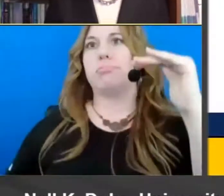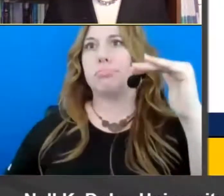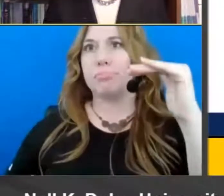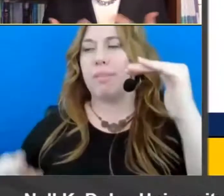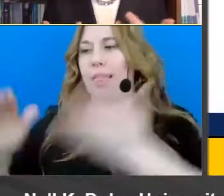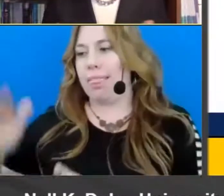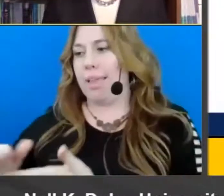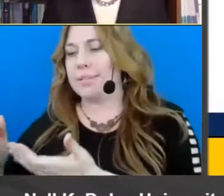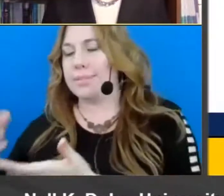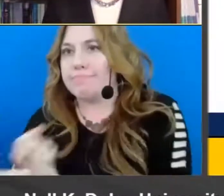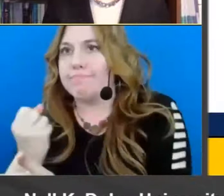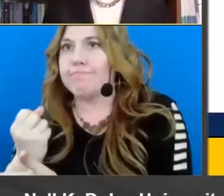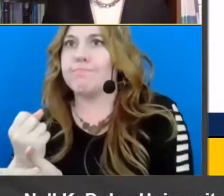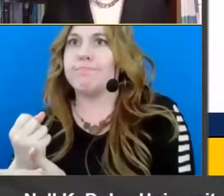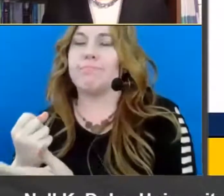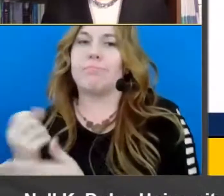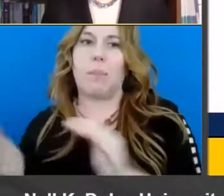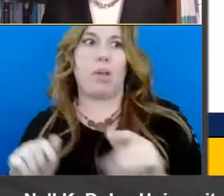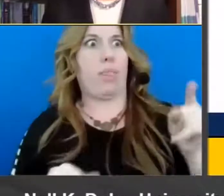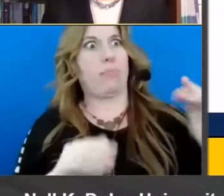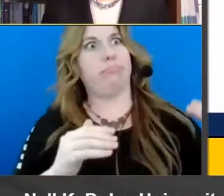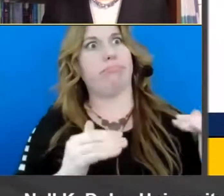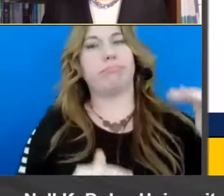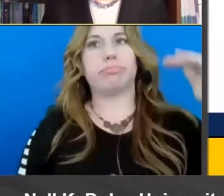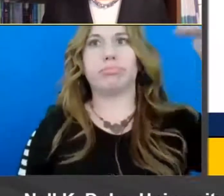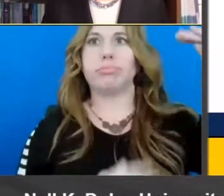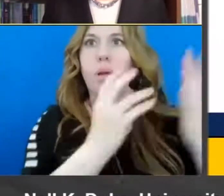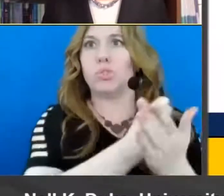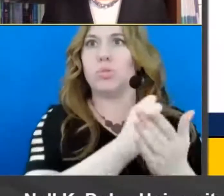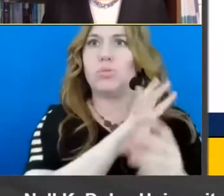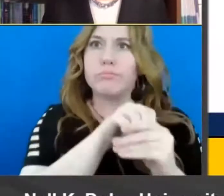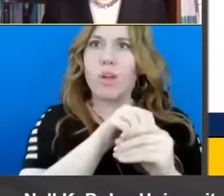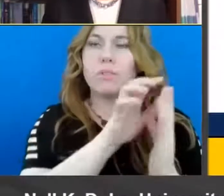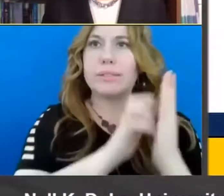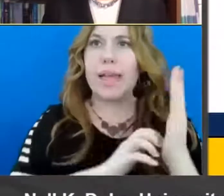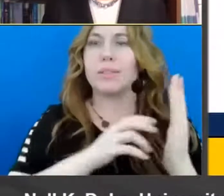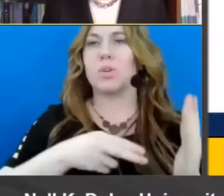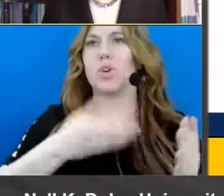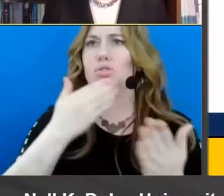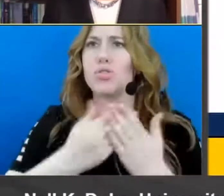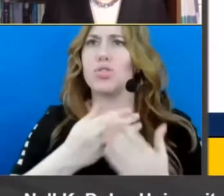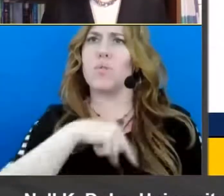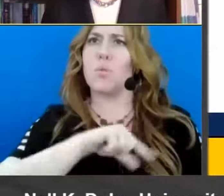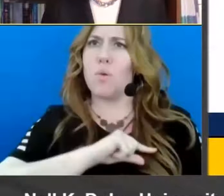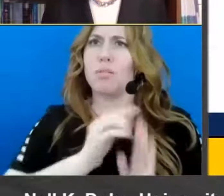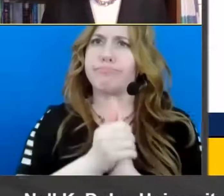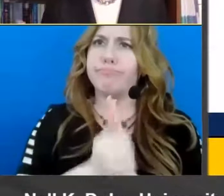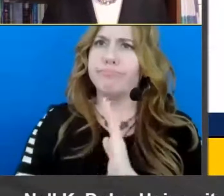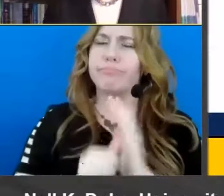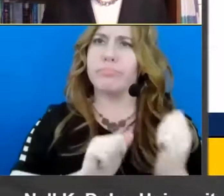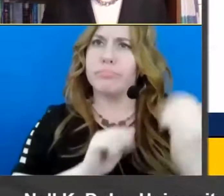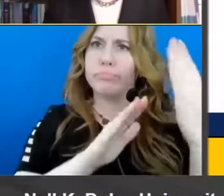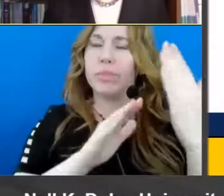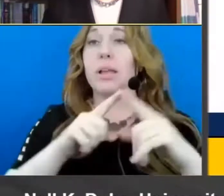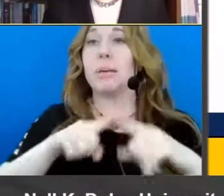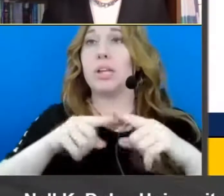to engage in uh with text or with any uh high quality or effective instructional approach uh socioeconomic status